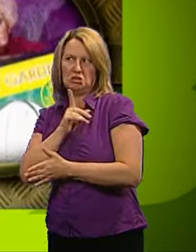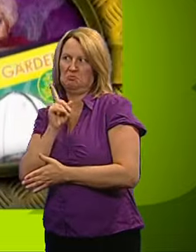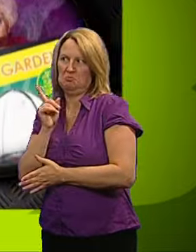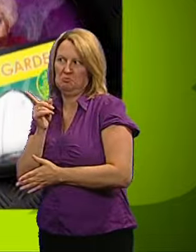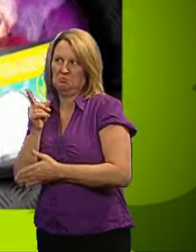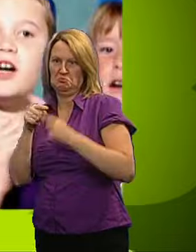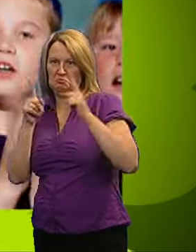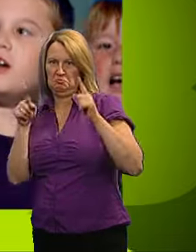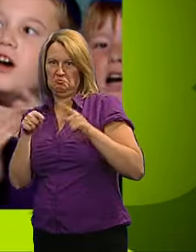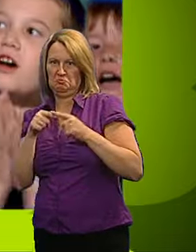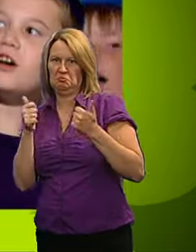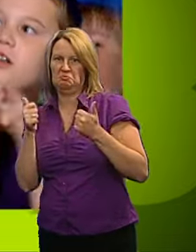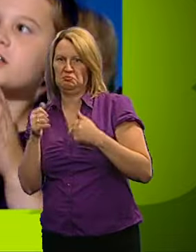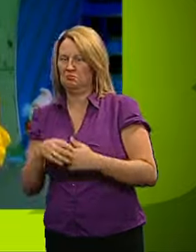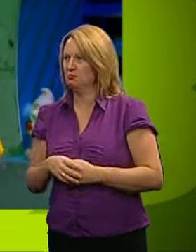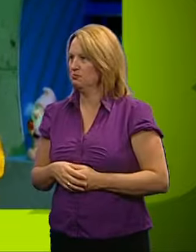A butterfly garden.